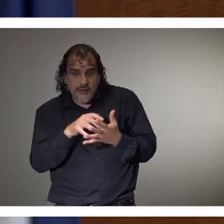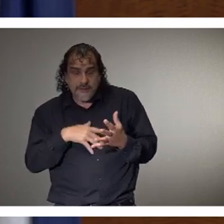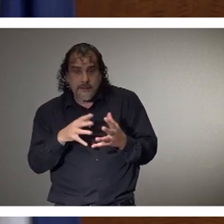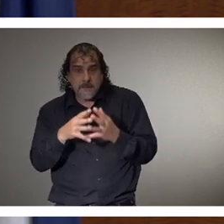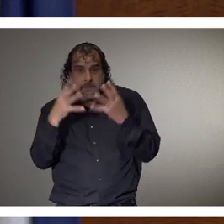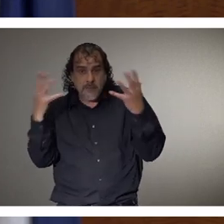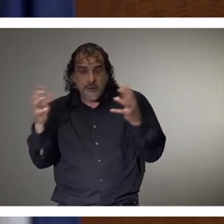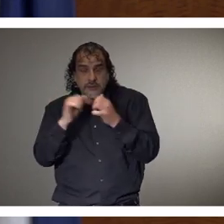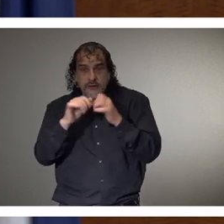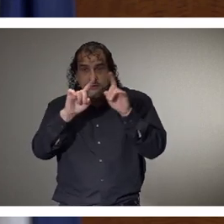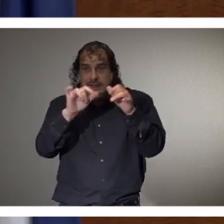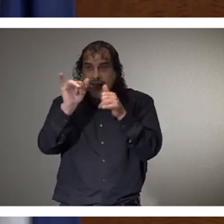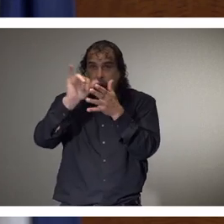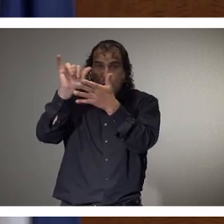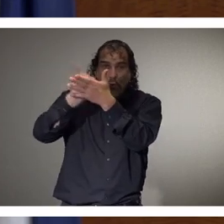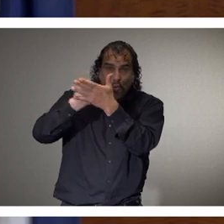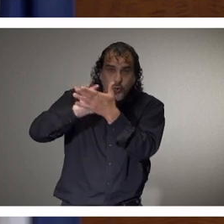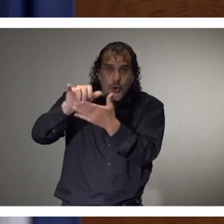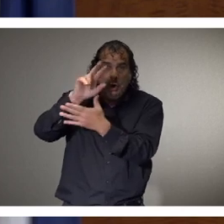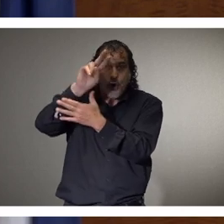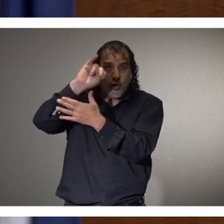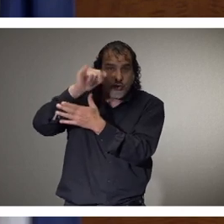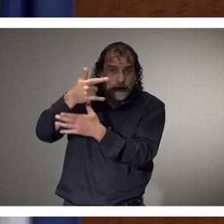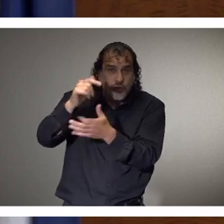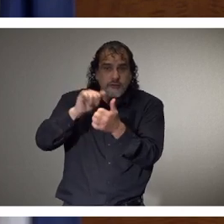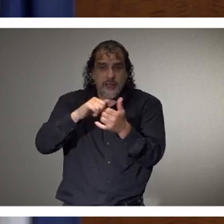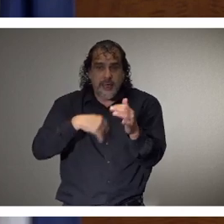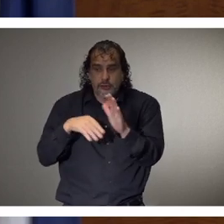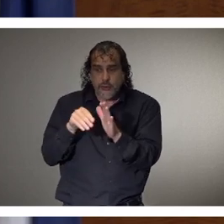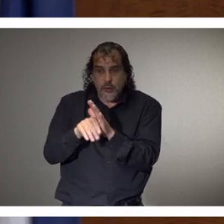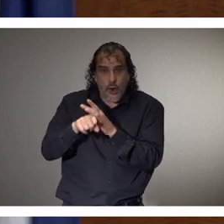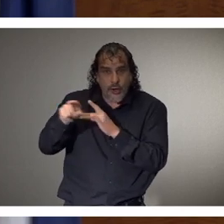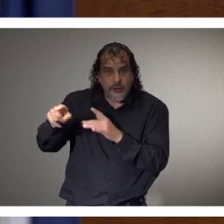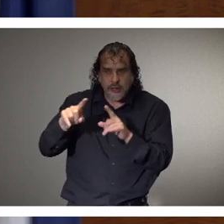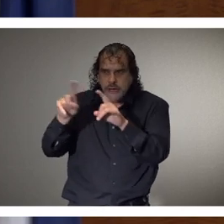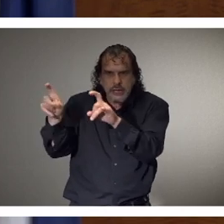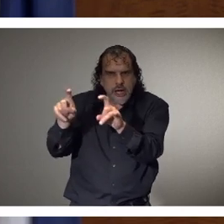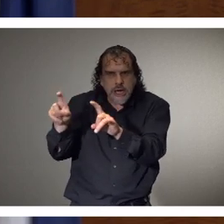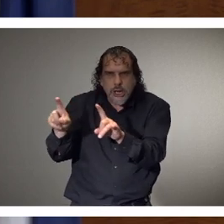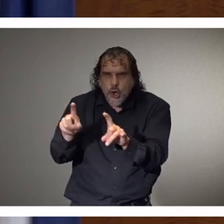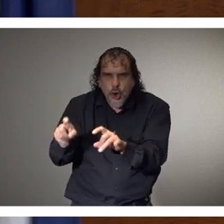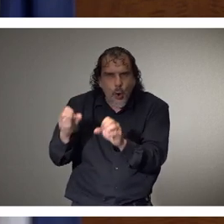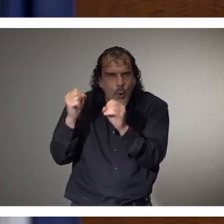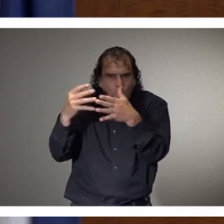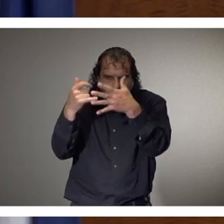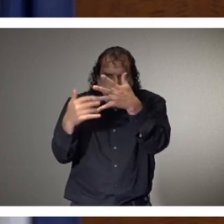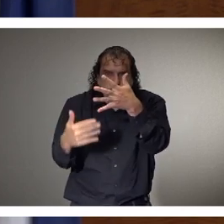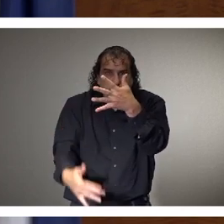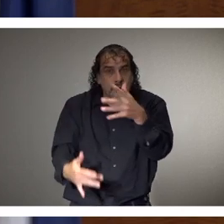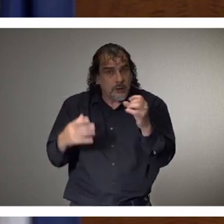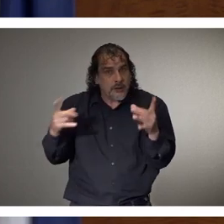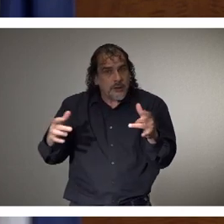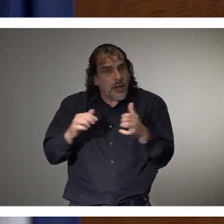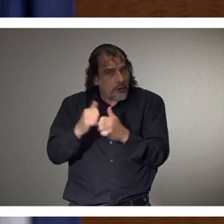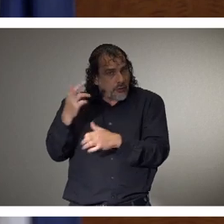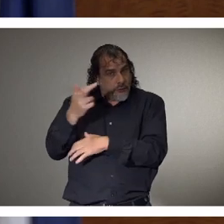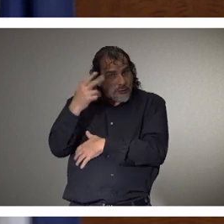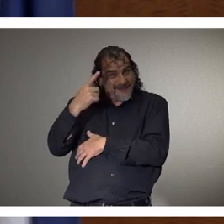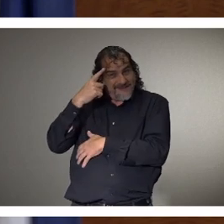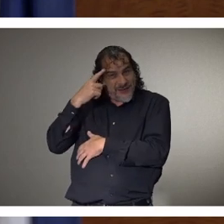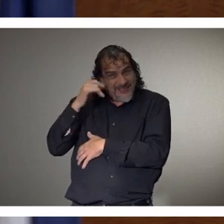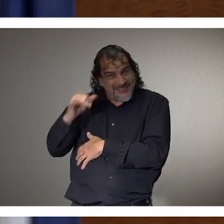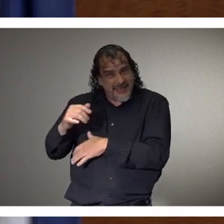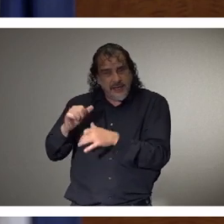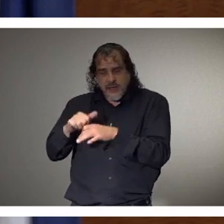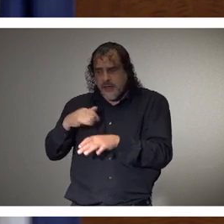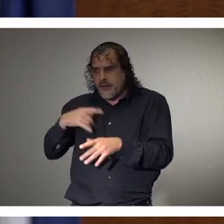have been done in places like New York and New Jersey and even in the city of New Orleans, a big reason for that is that the federal government has